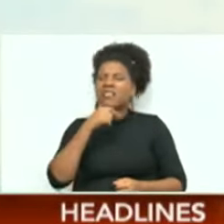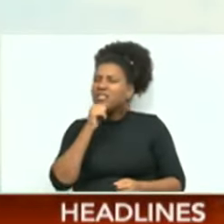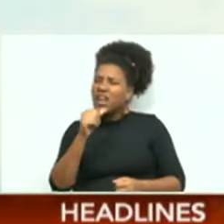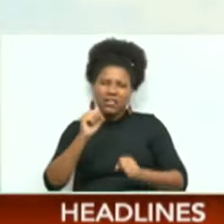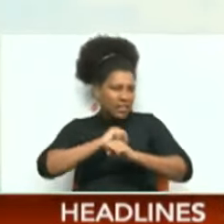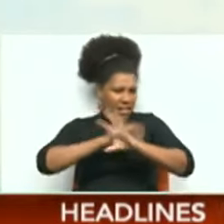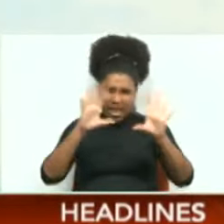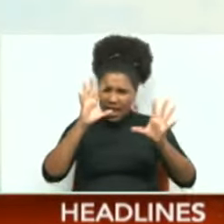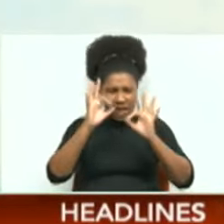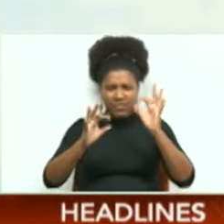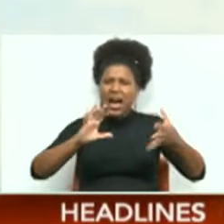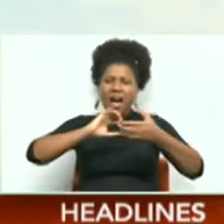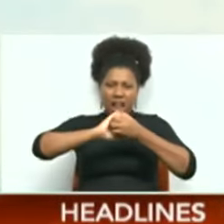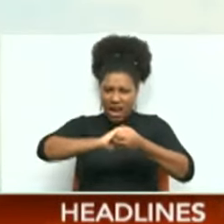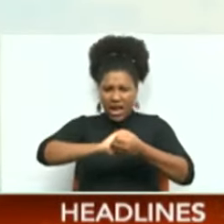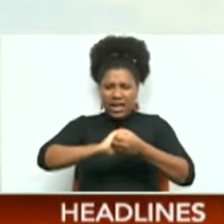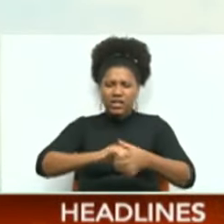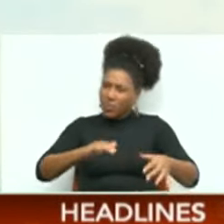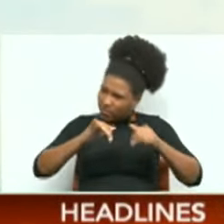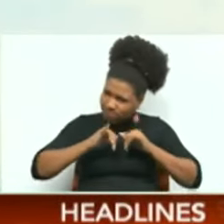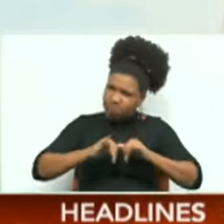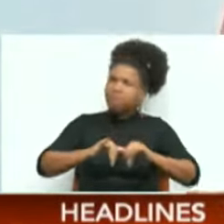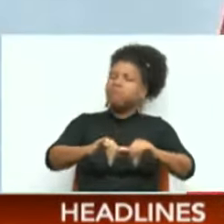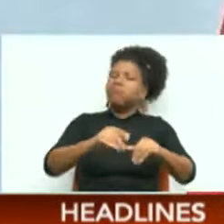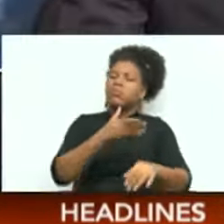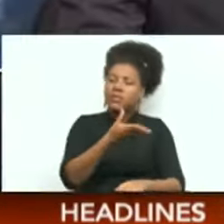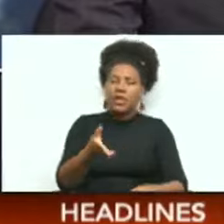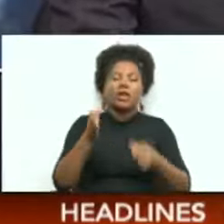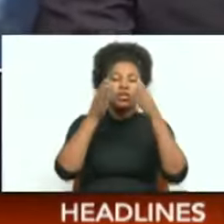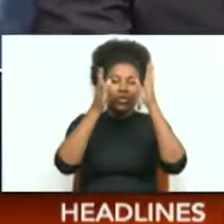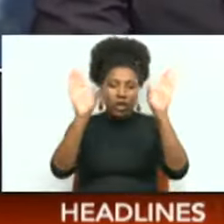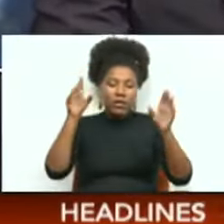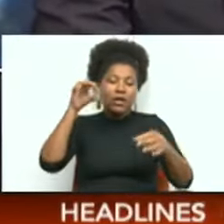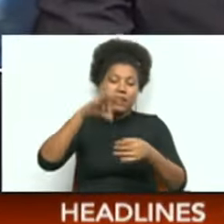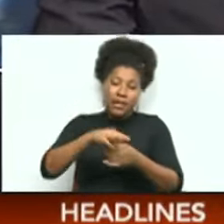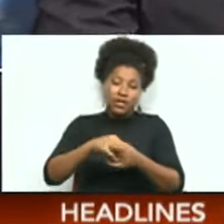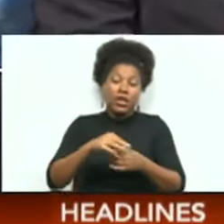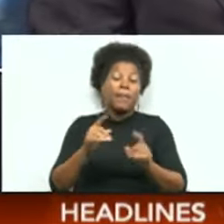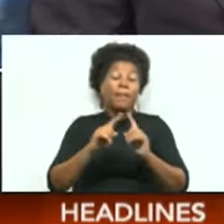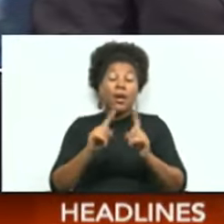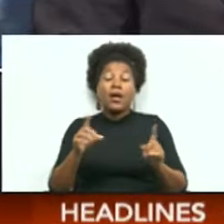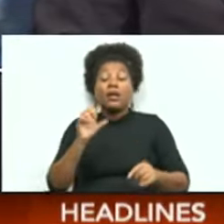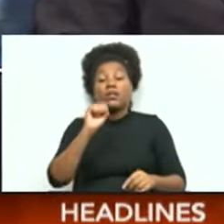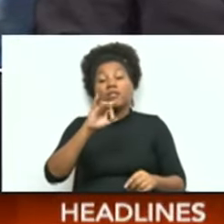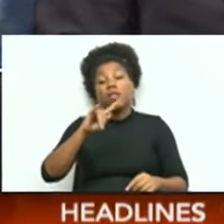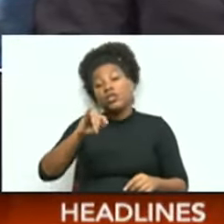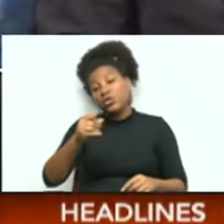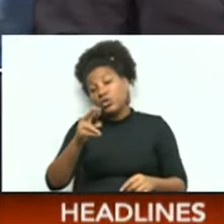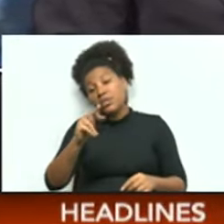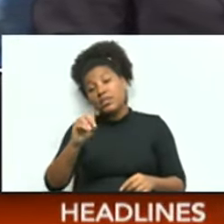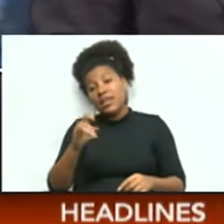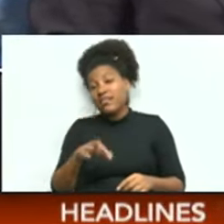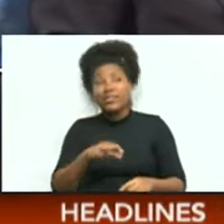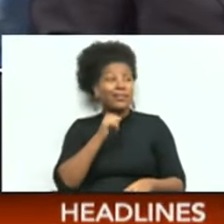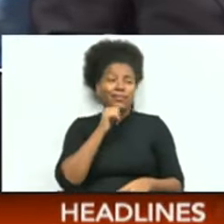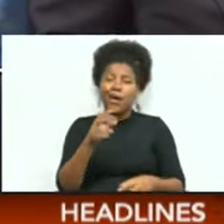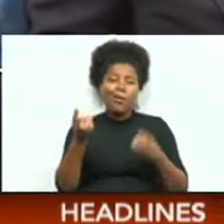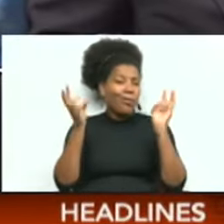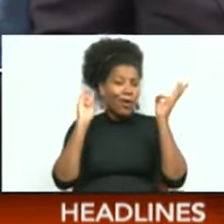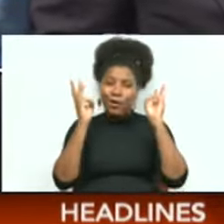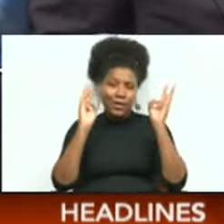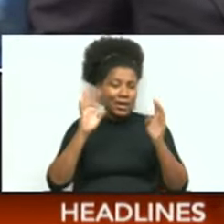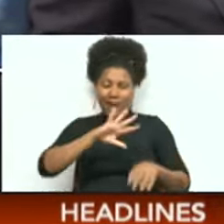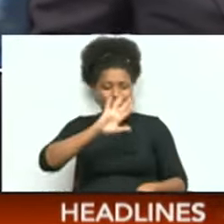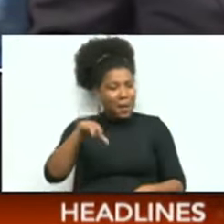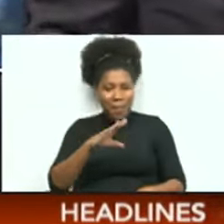that alliance will go through to the general election. However, St. Joseph MP Terence D'Alsing isn't phased by Griffith's